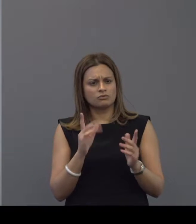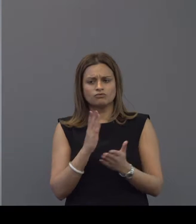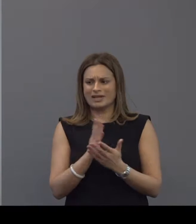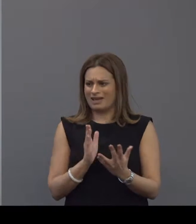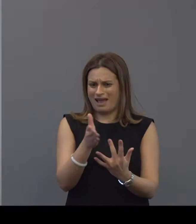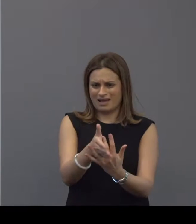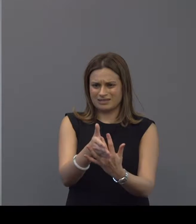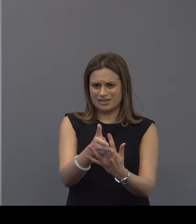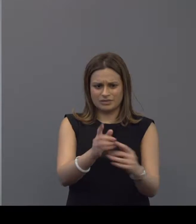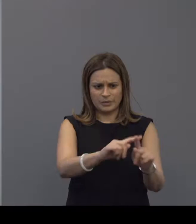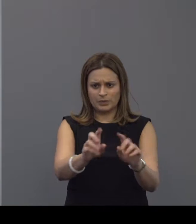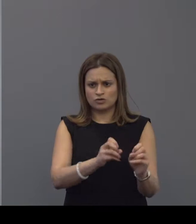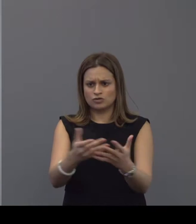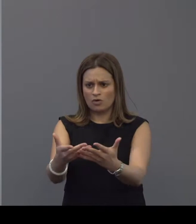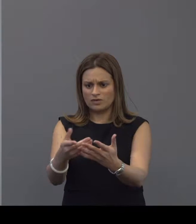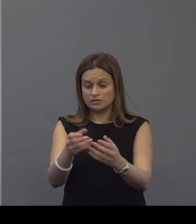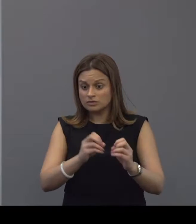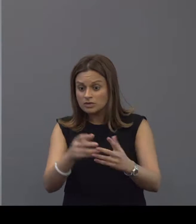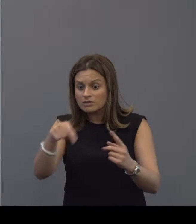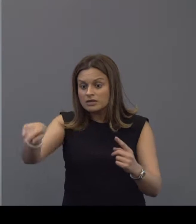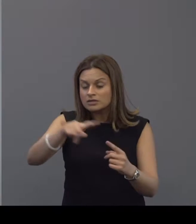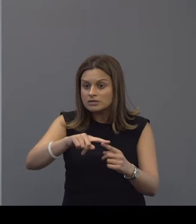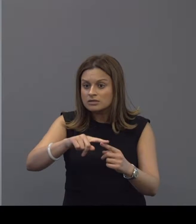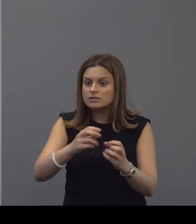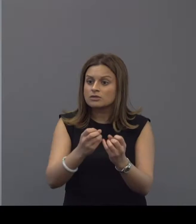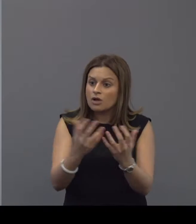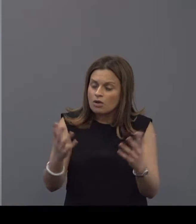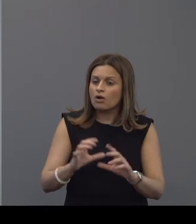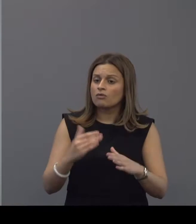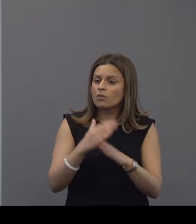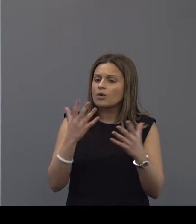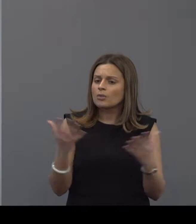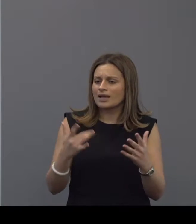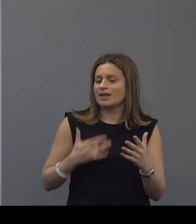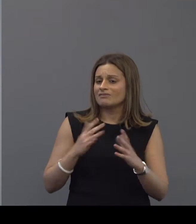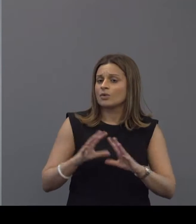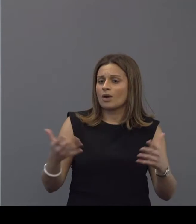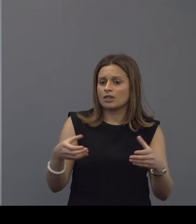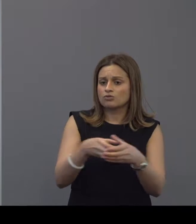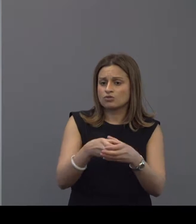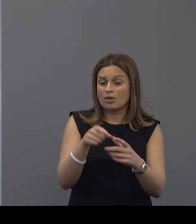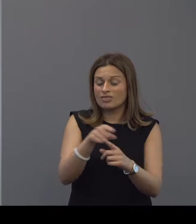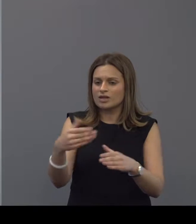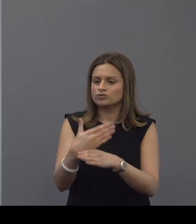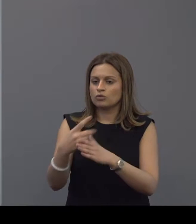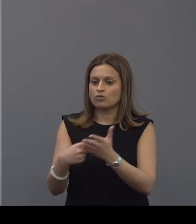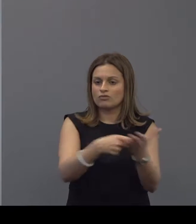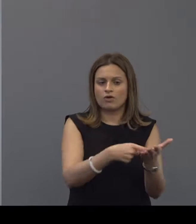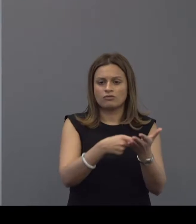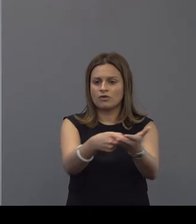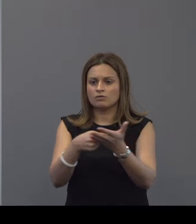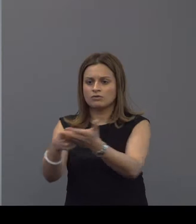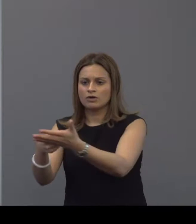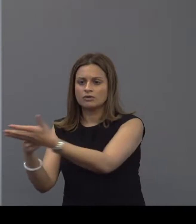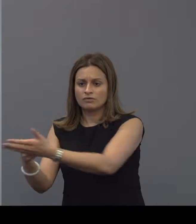access the services that they require and much of the work that the the living world group has been done is to really help signpost the support that